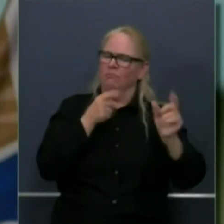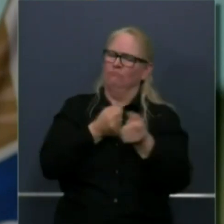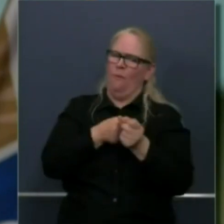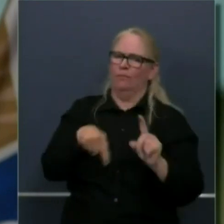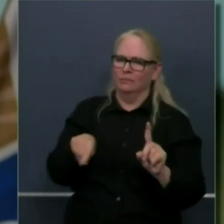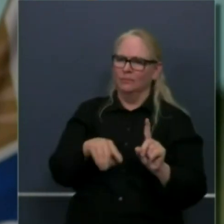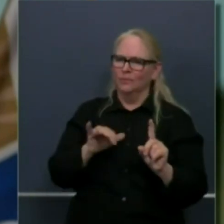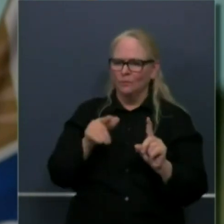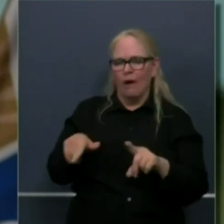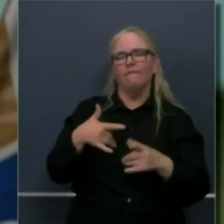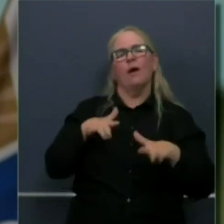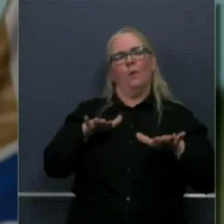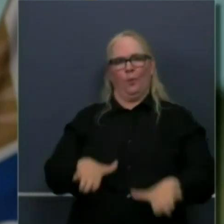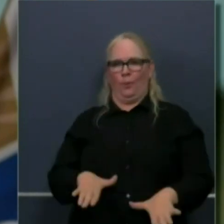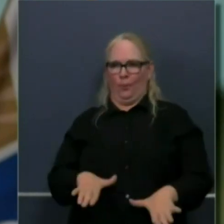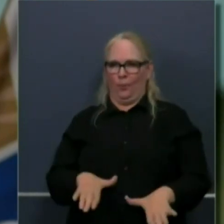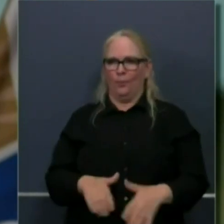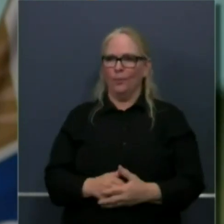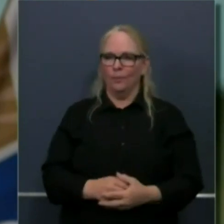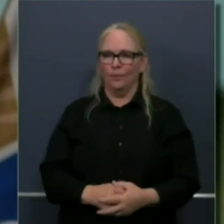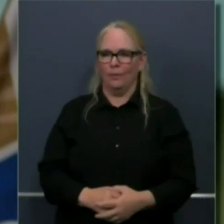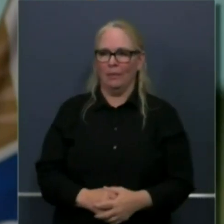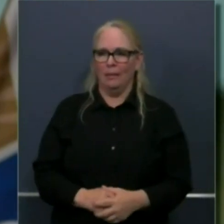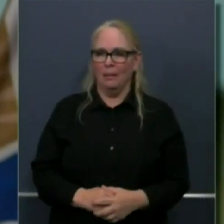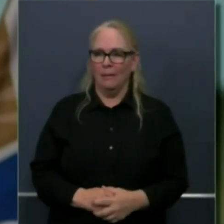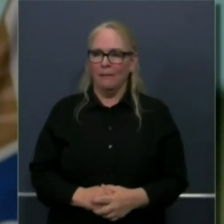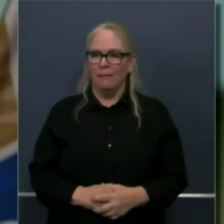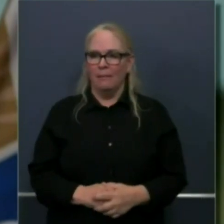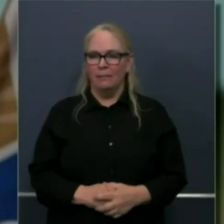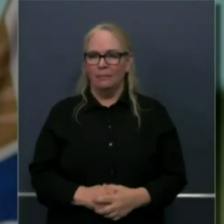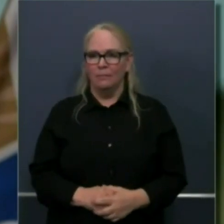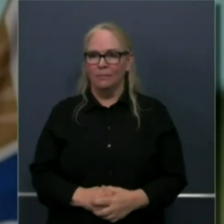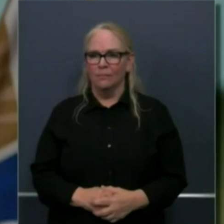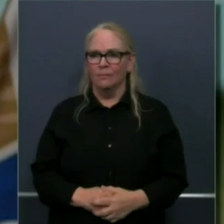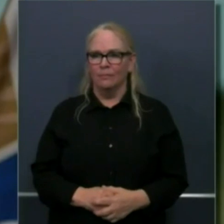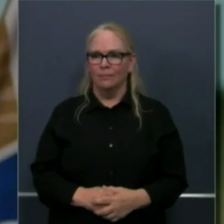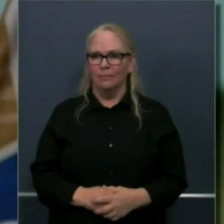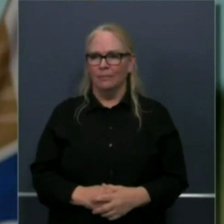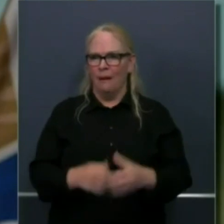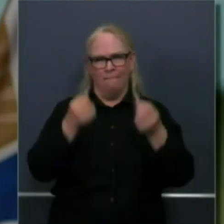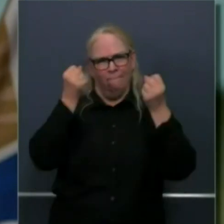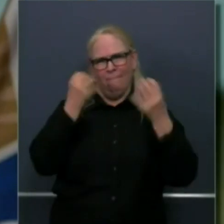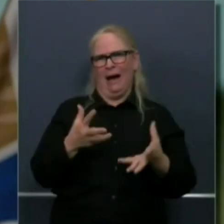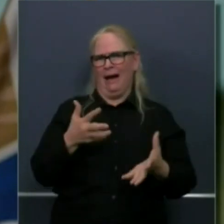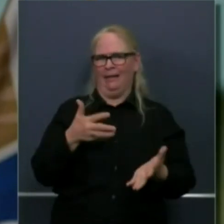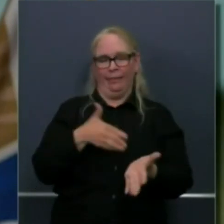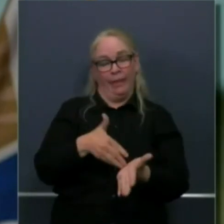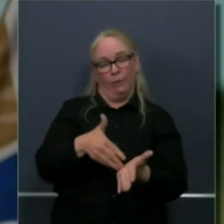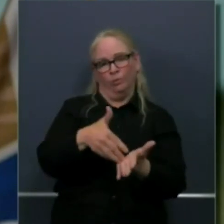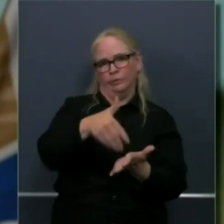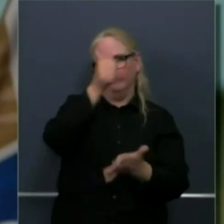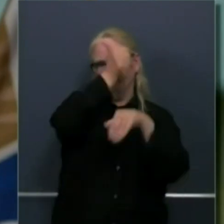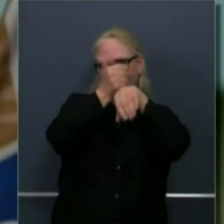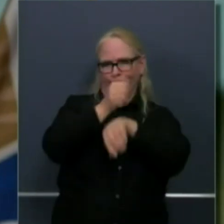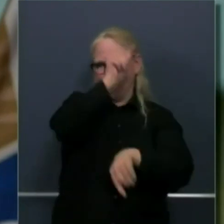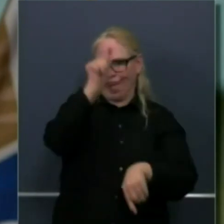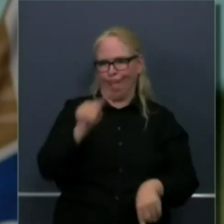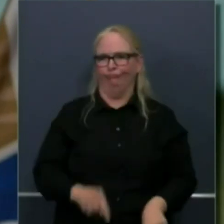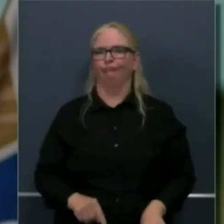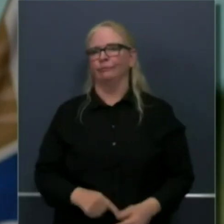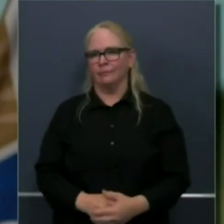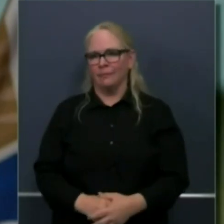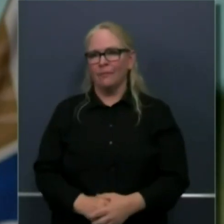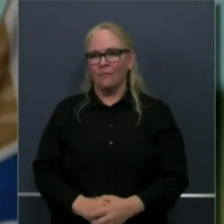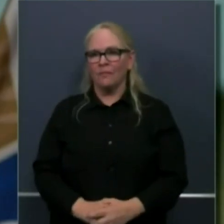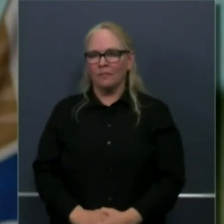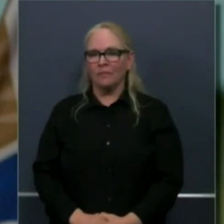1240 facilities and nearly 120,000 residents. So I think we're a couple of weeks away from